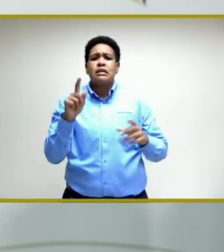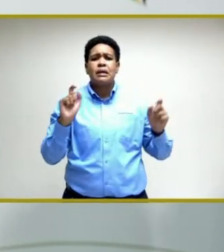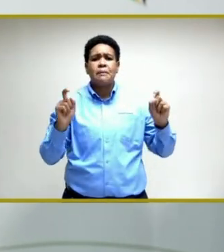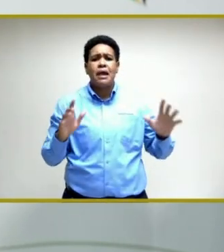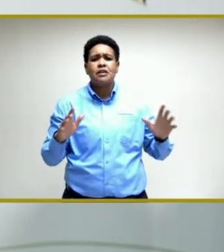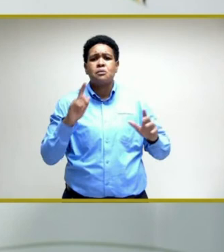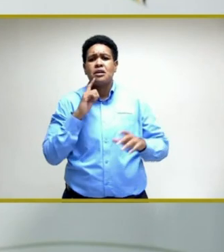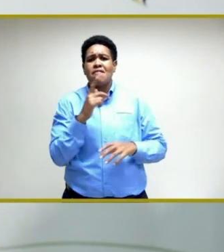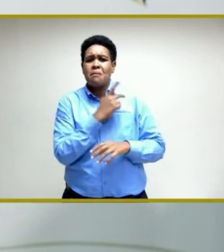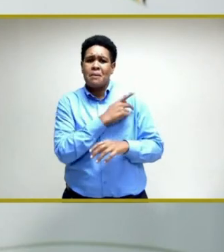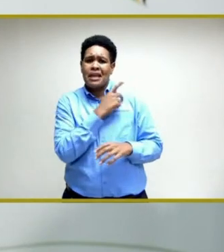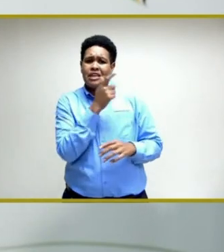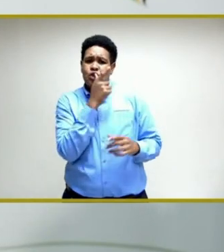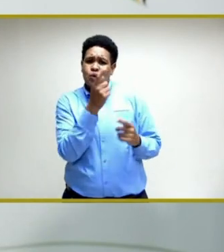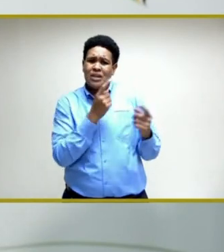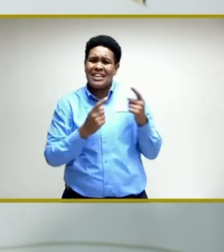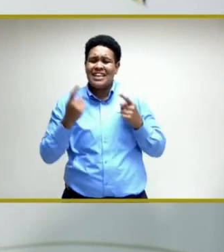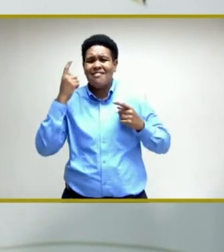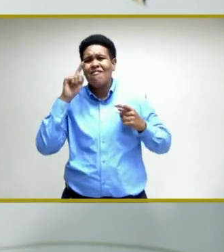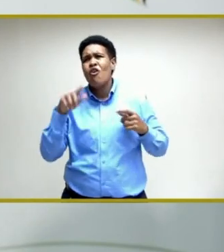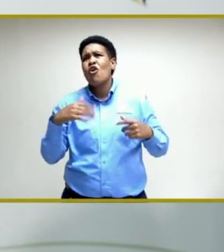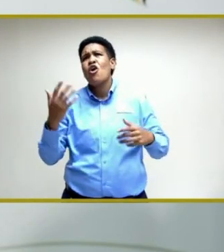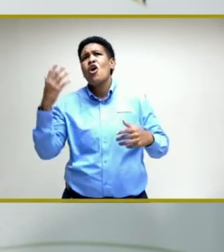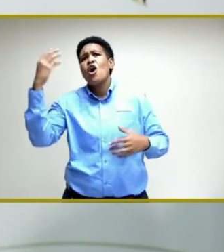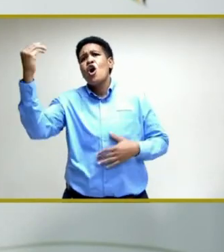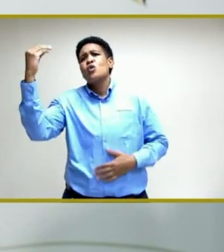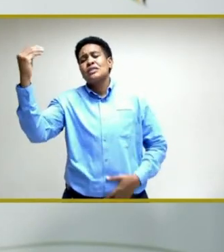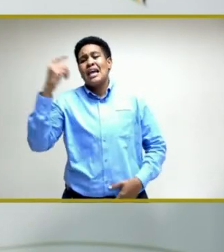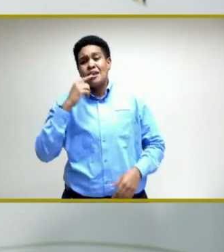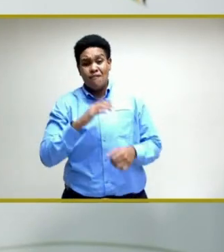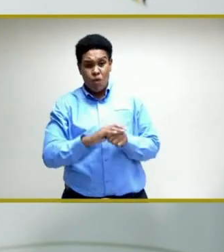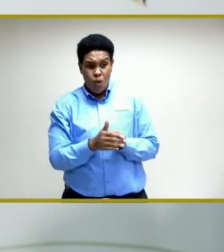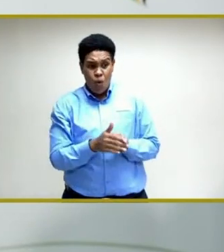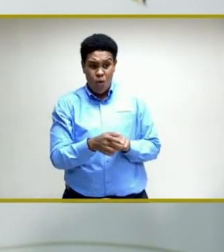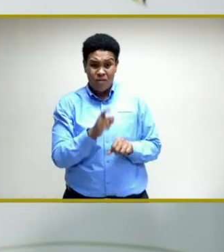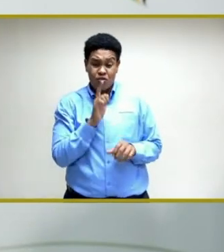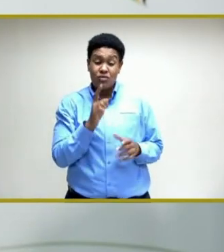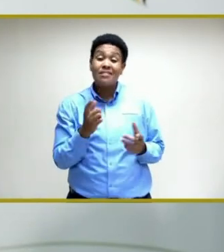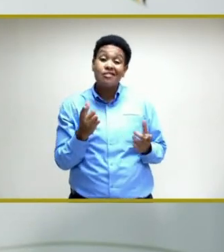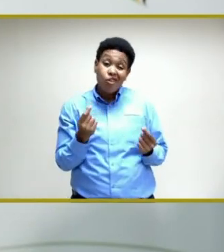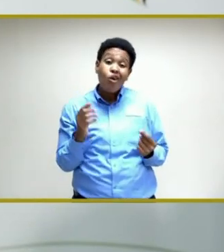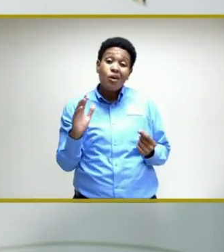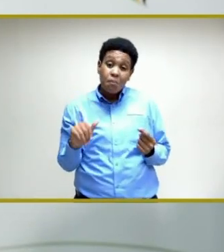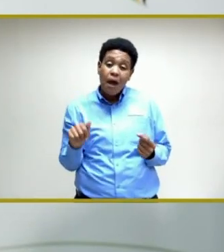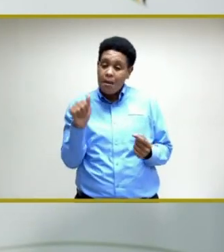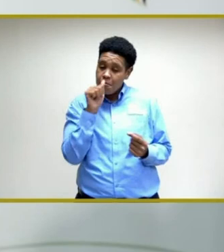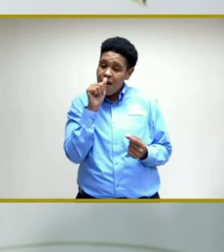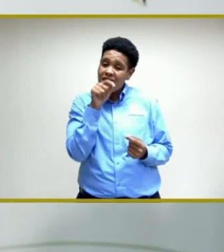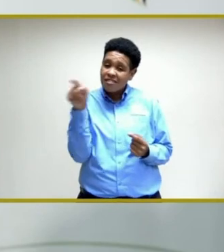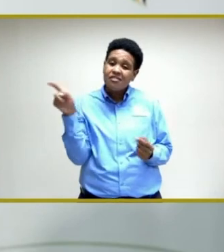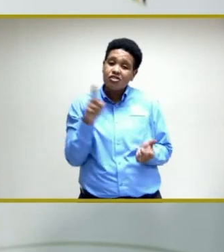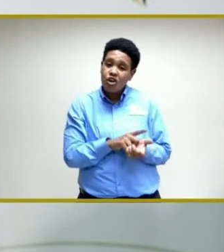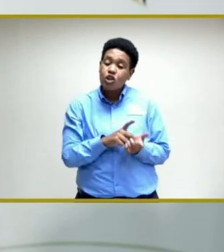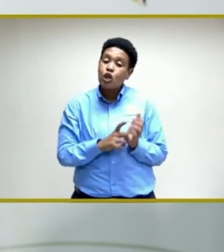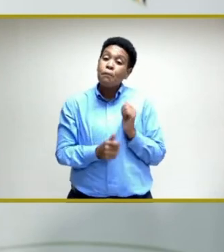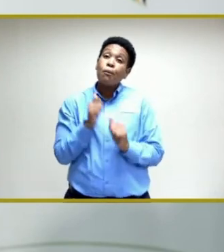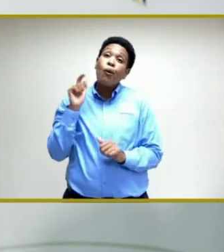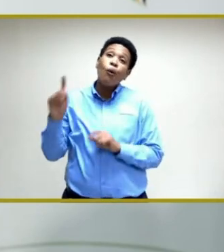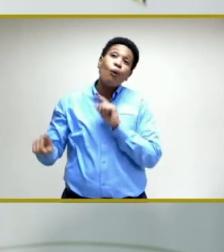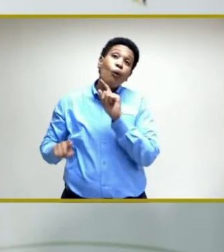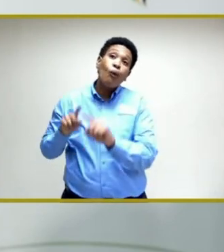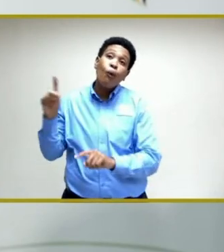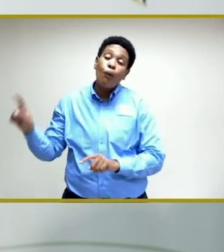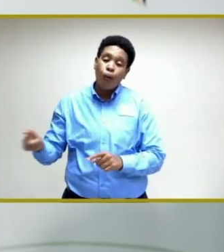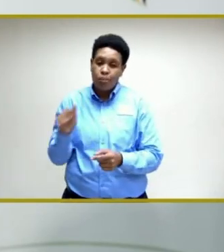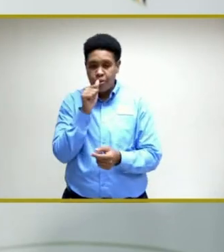of patients for outside of COVID is carried out by the private sector. And so, the private